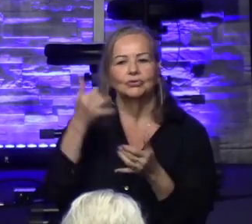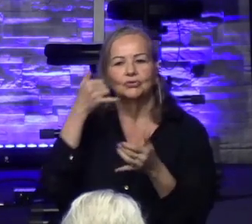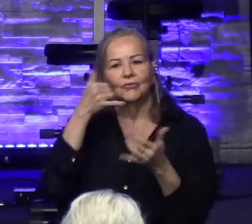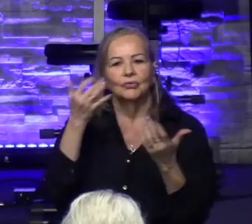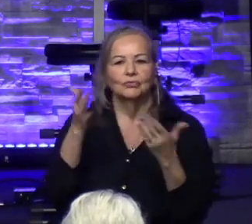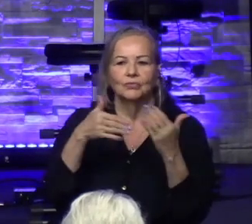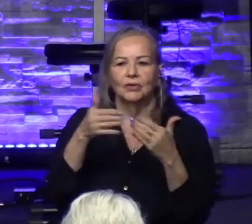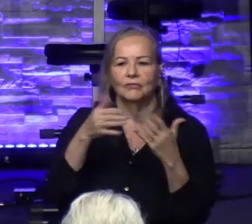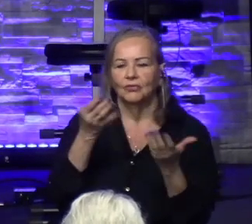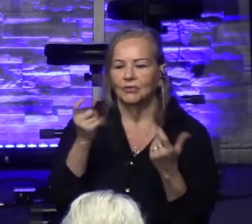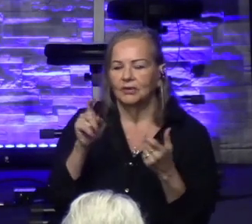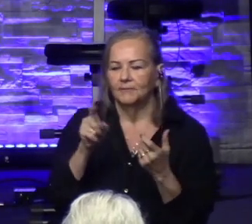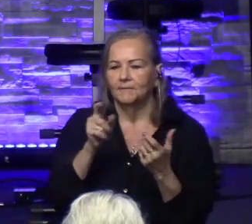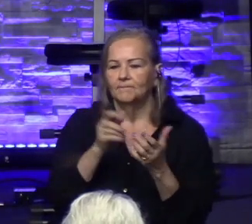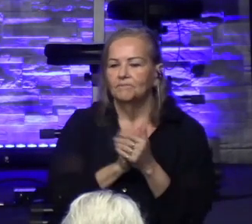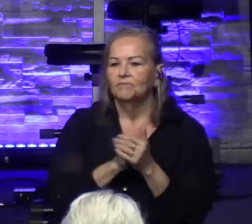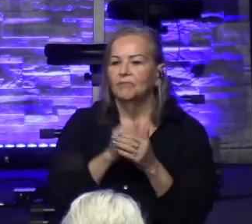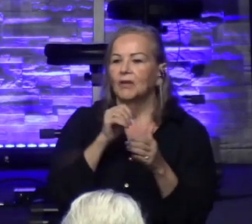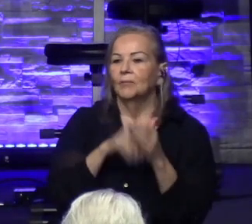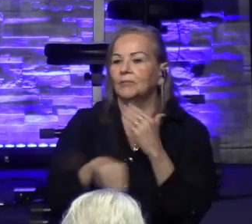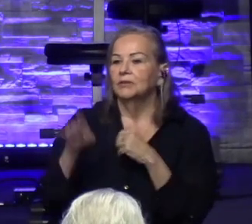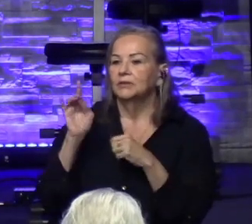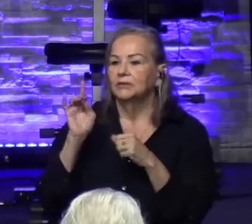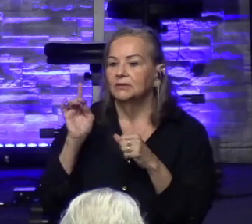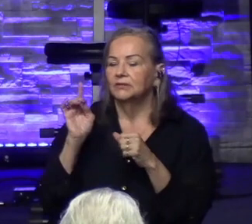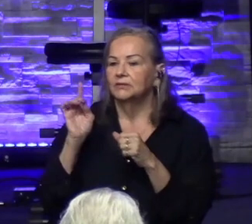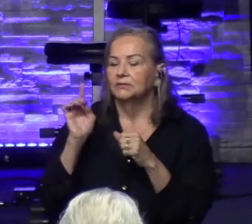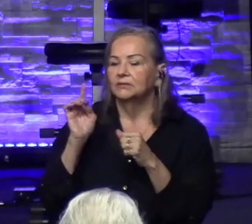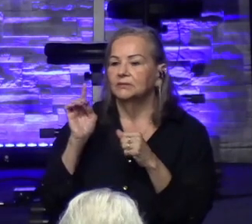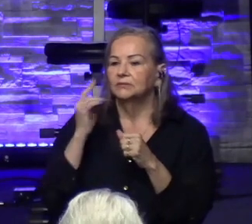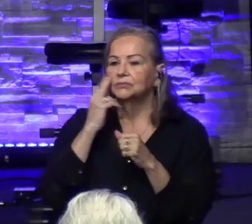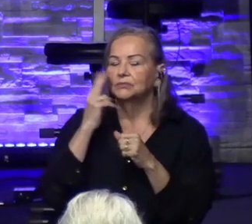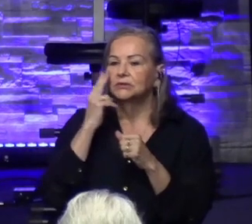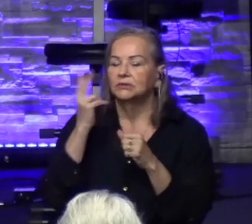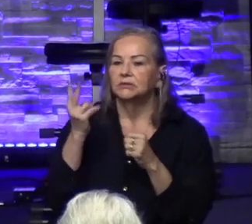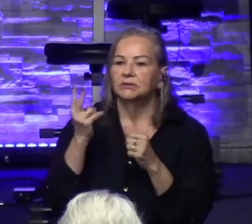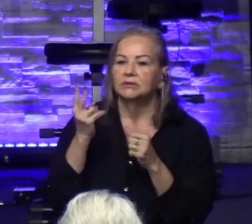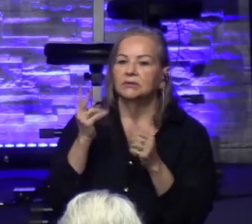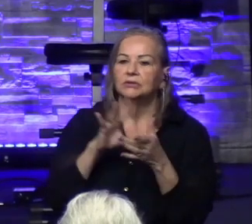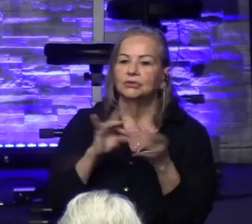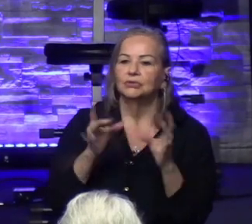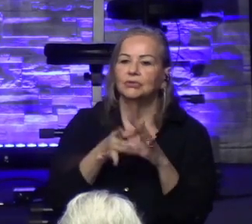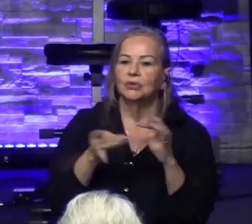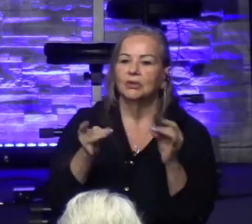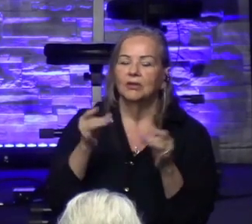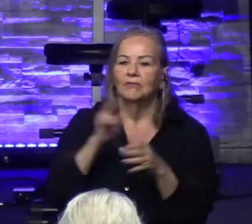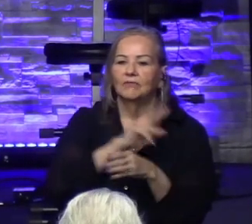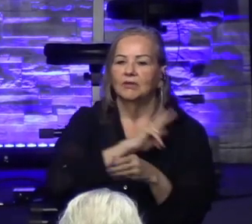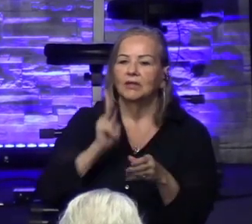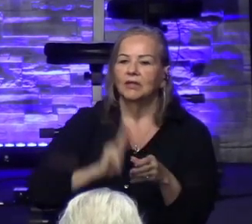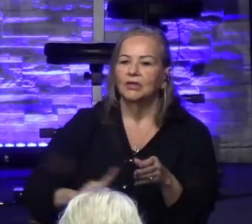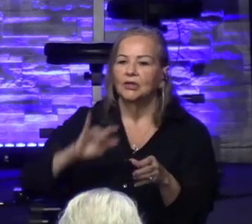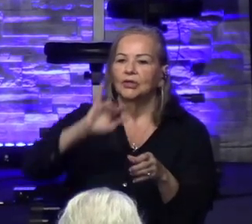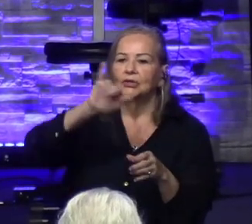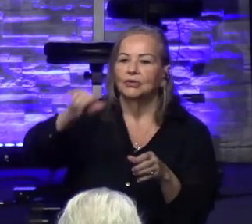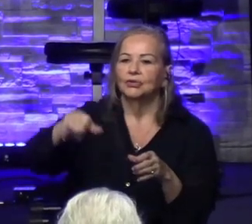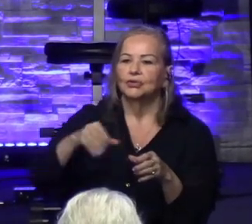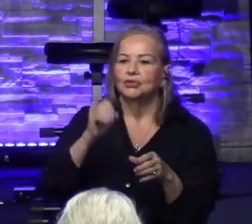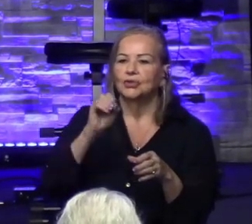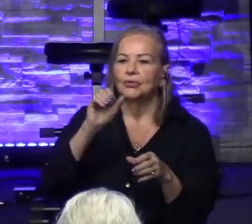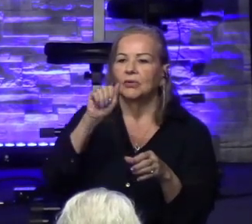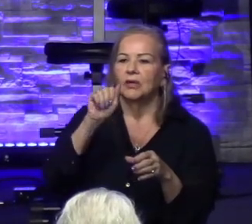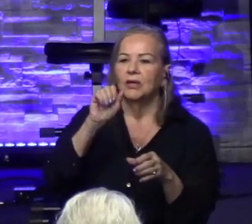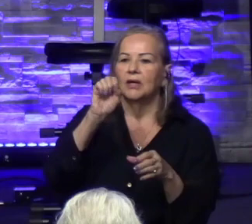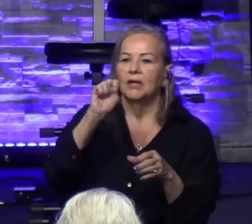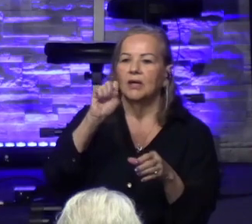But in here we'll see a story of King Joash who wanted to build, restore the